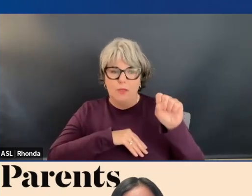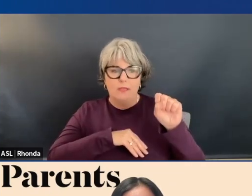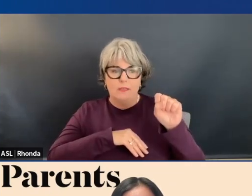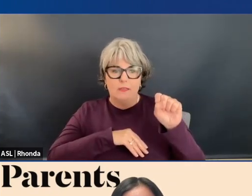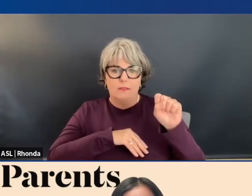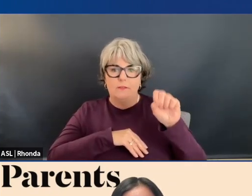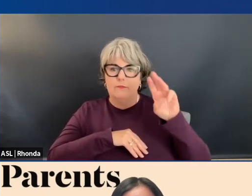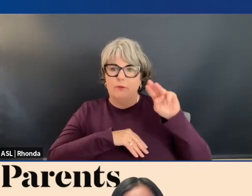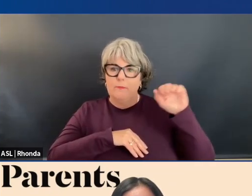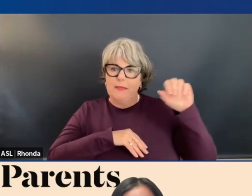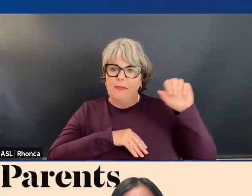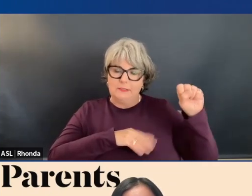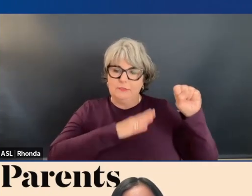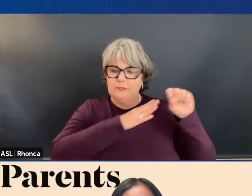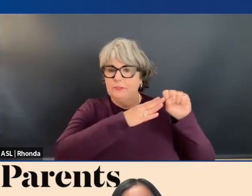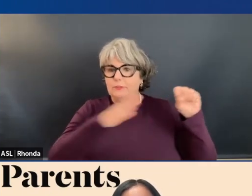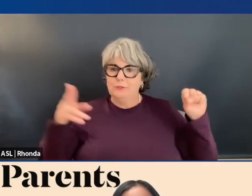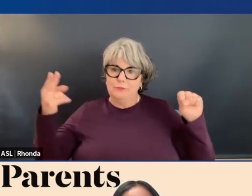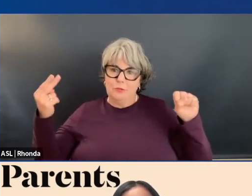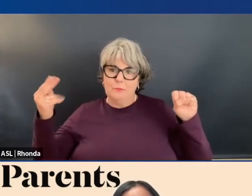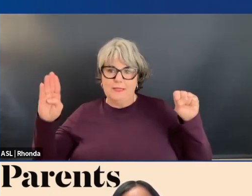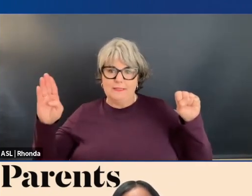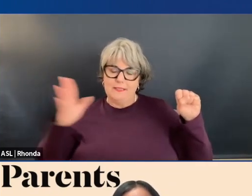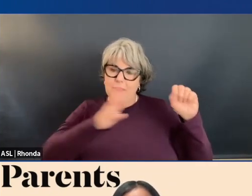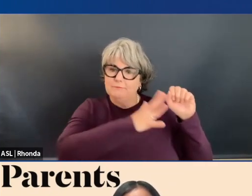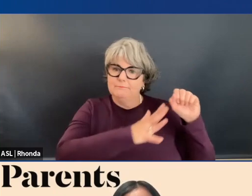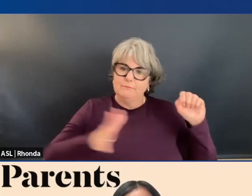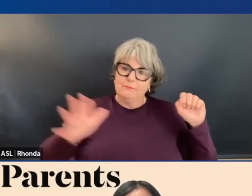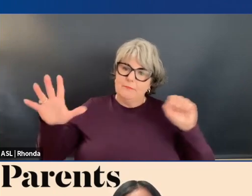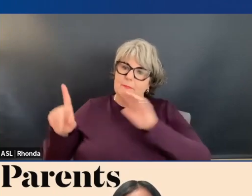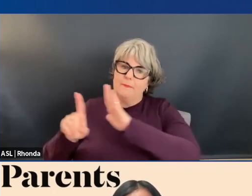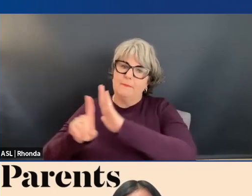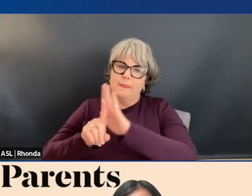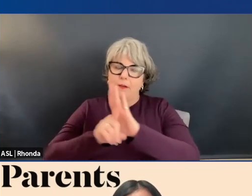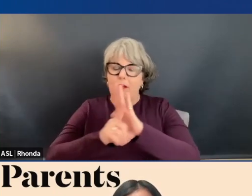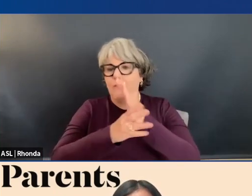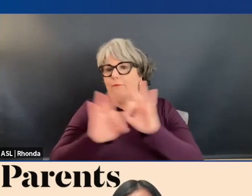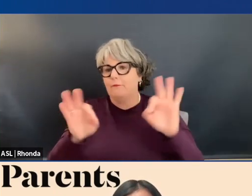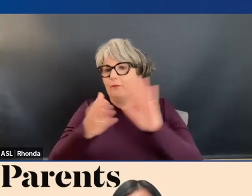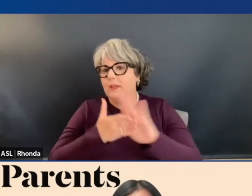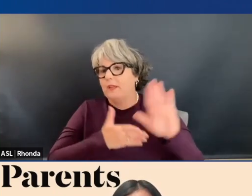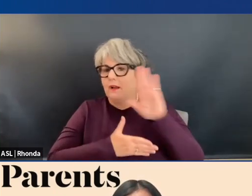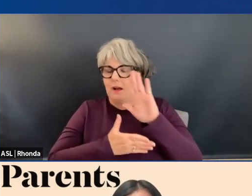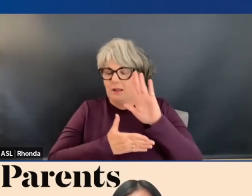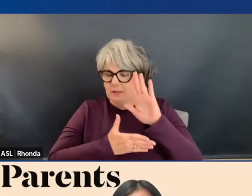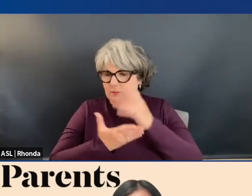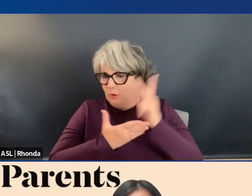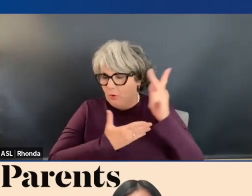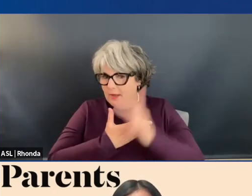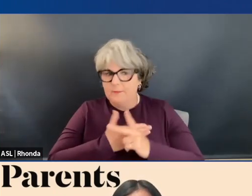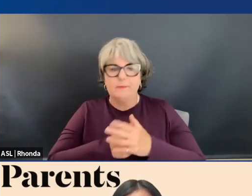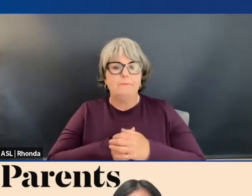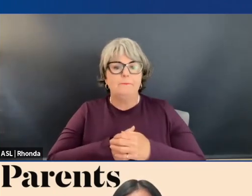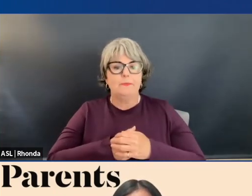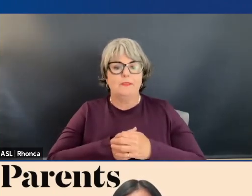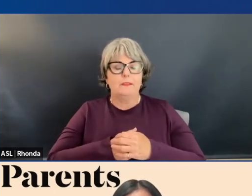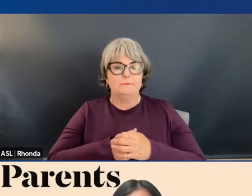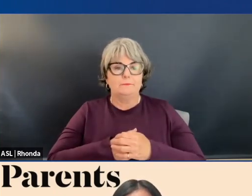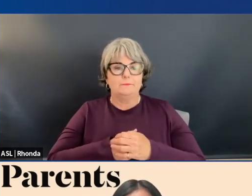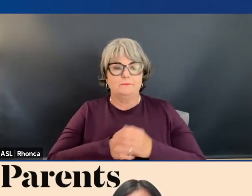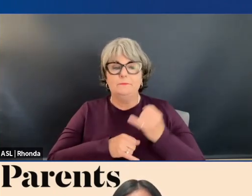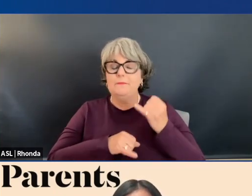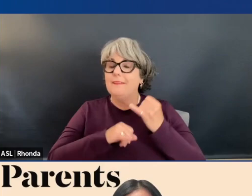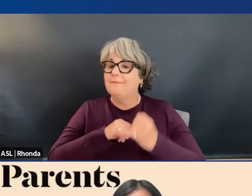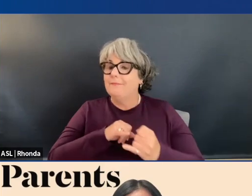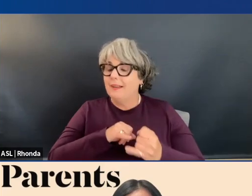Massachusetts to New Mexico to enact their own version of free college plans. And finally,